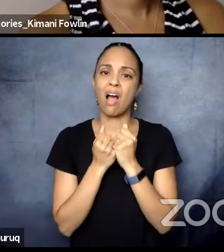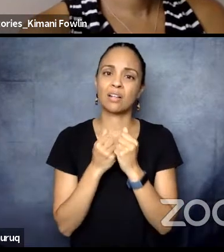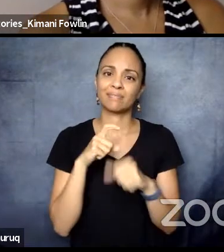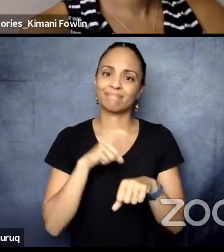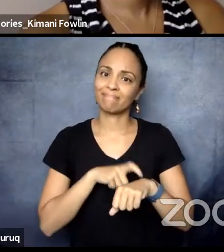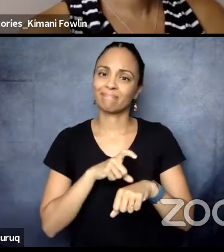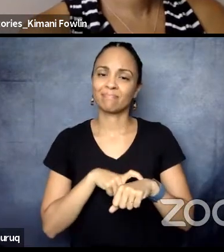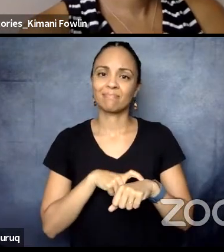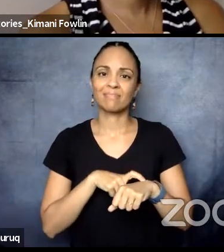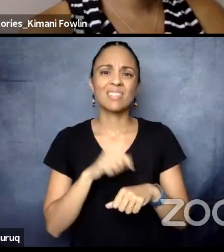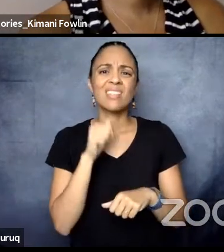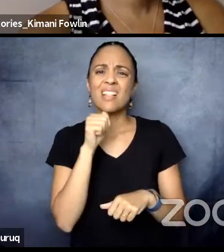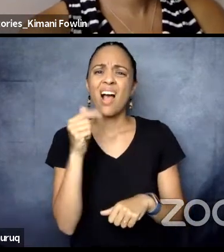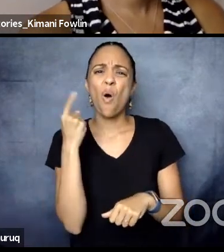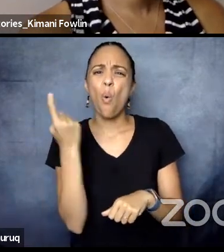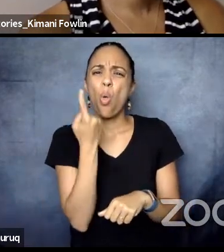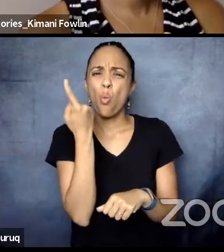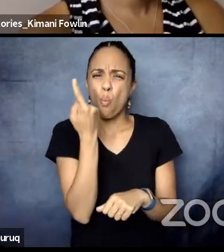stance.